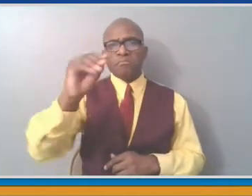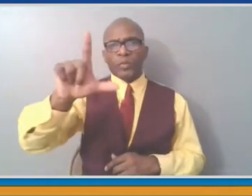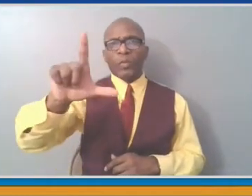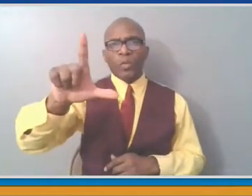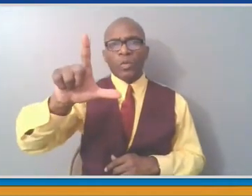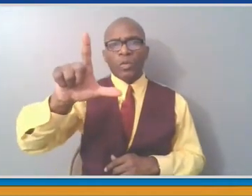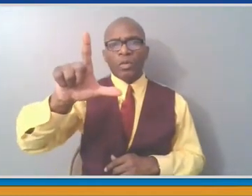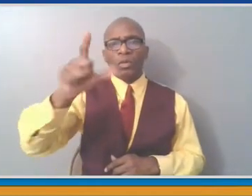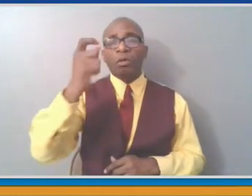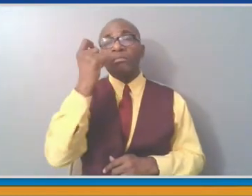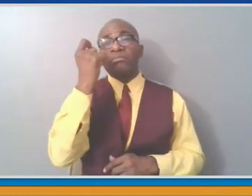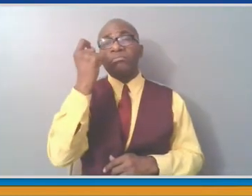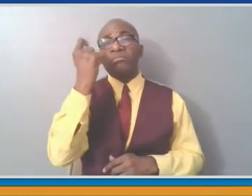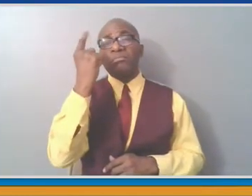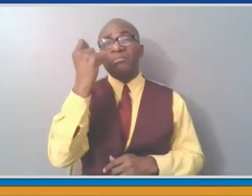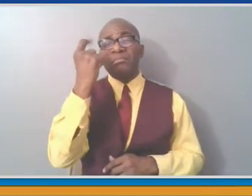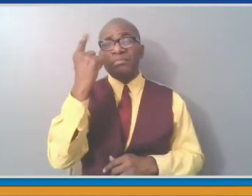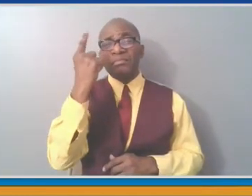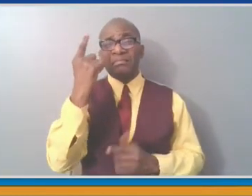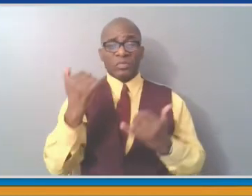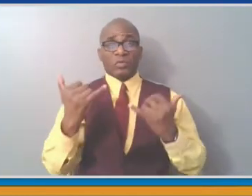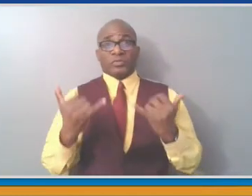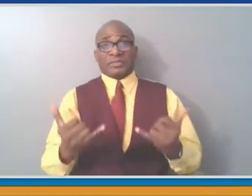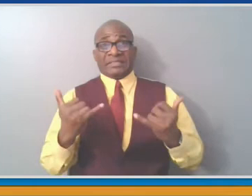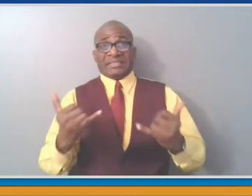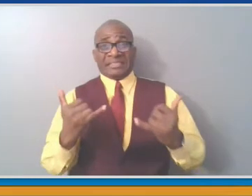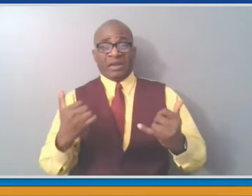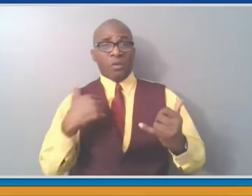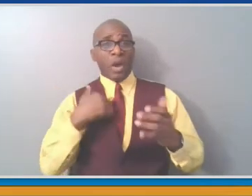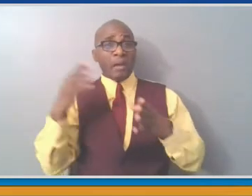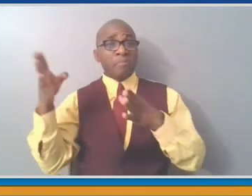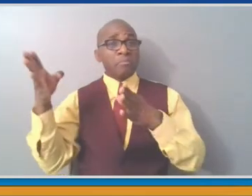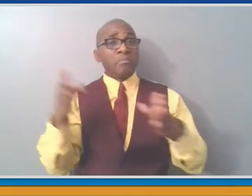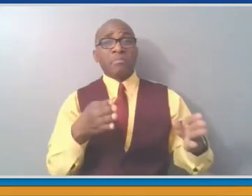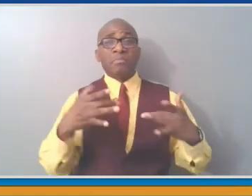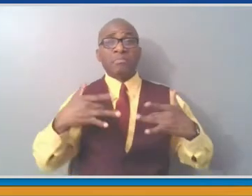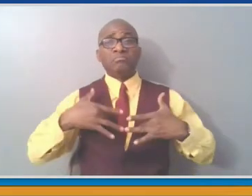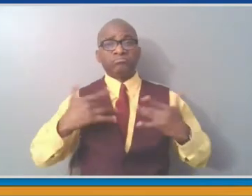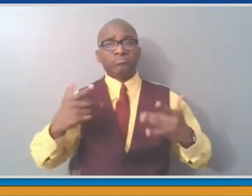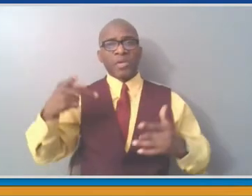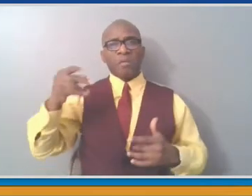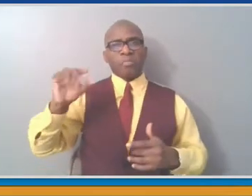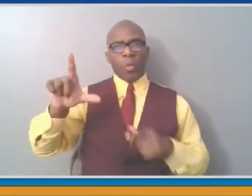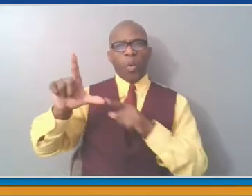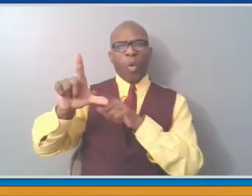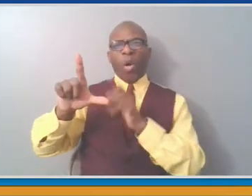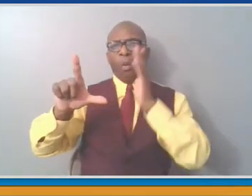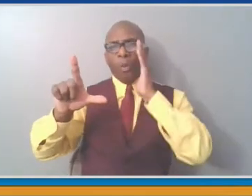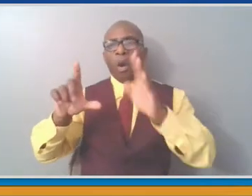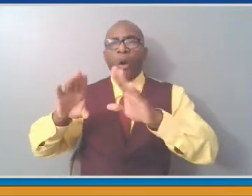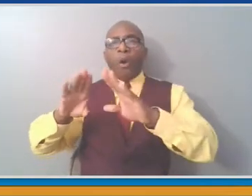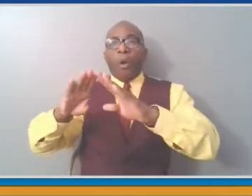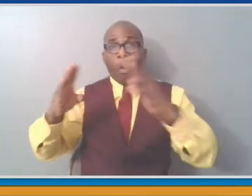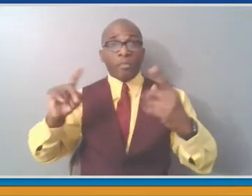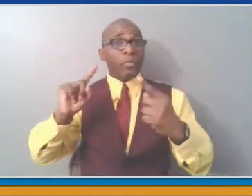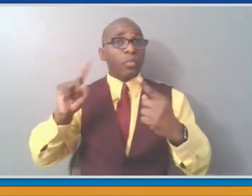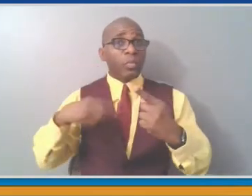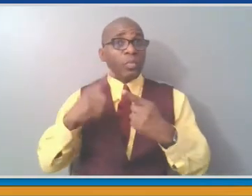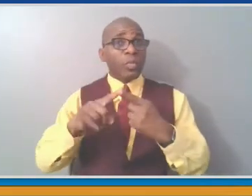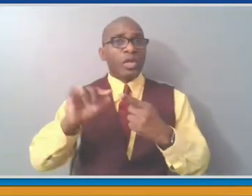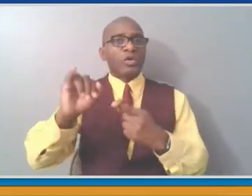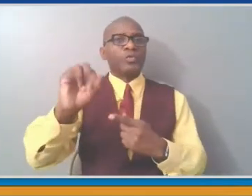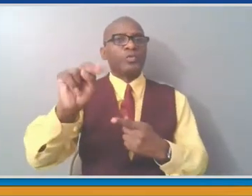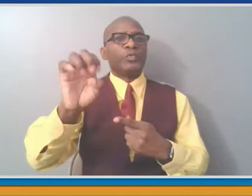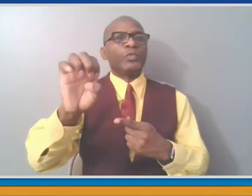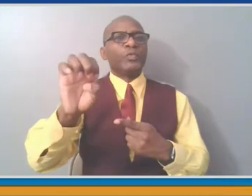Vernon. And those pools will open seven days a week on the 25th of June. June 25th is opening day for our pools. That's still a little